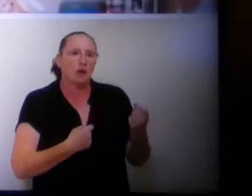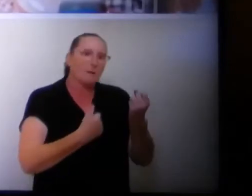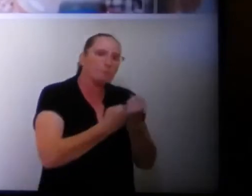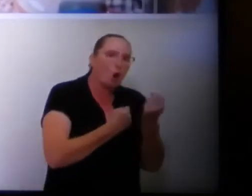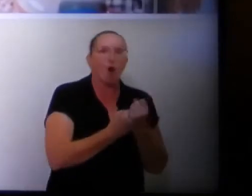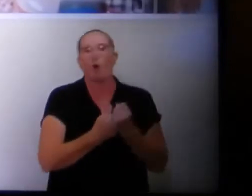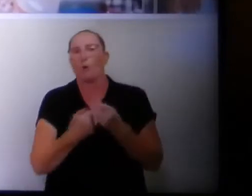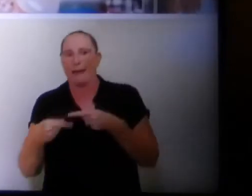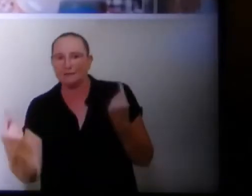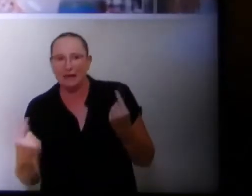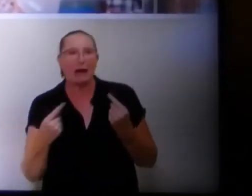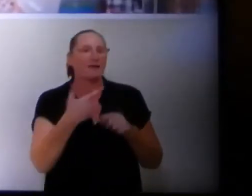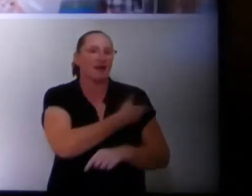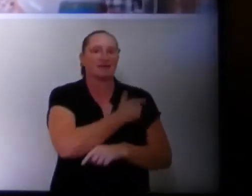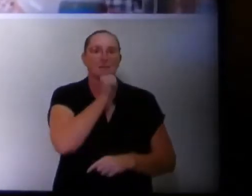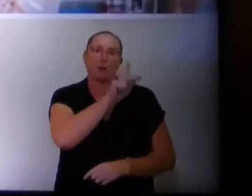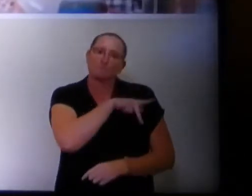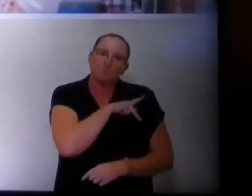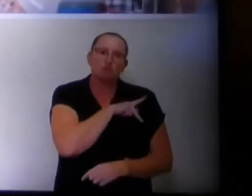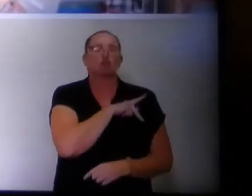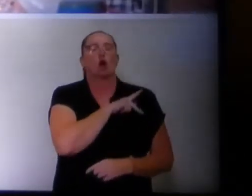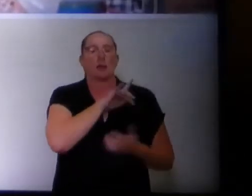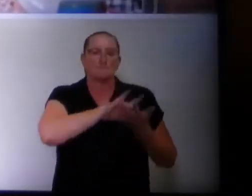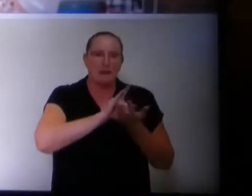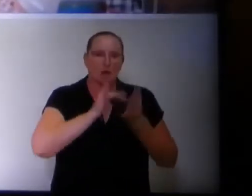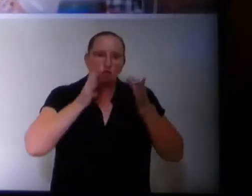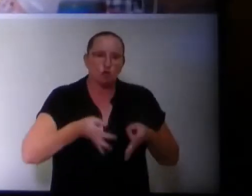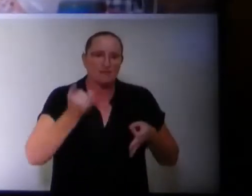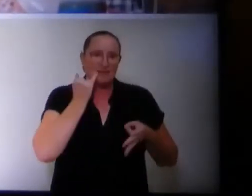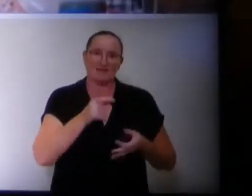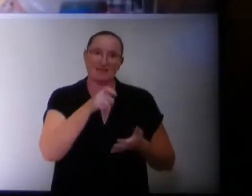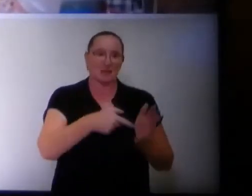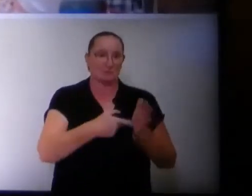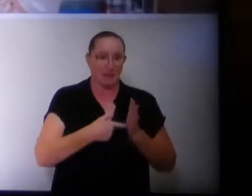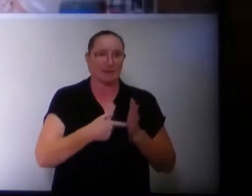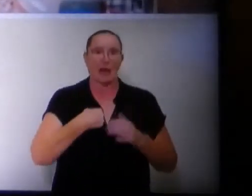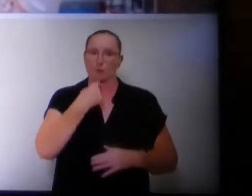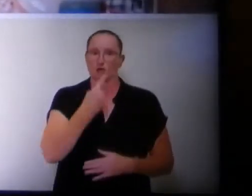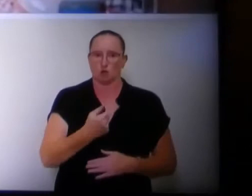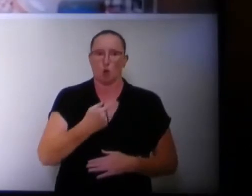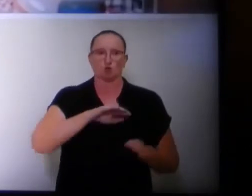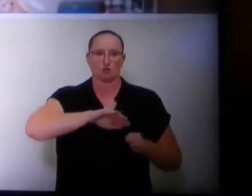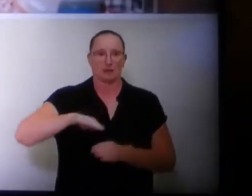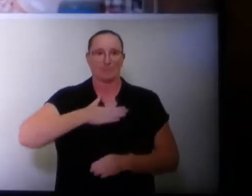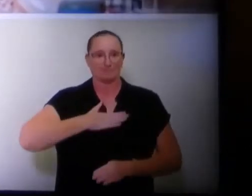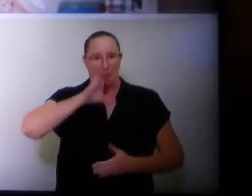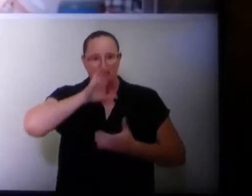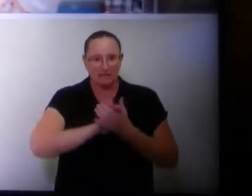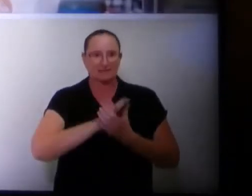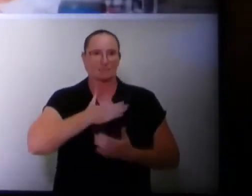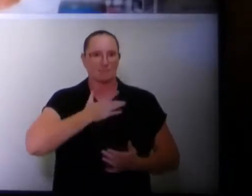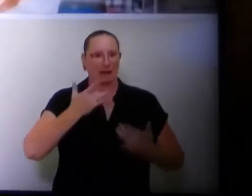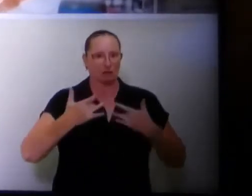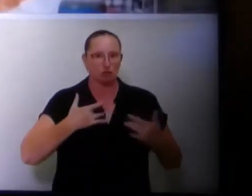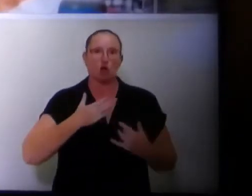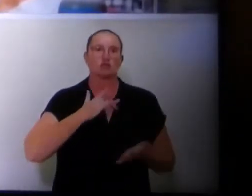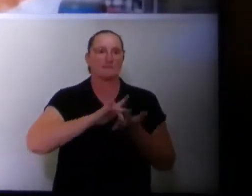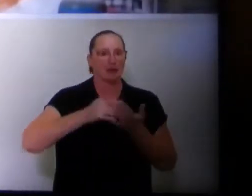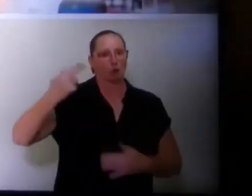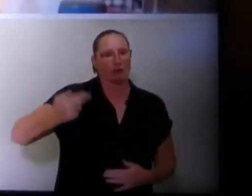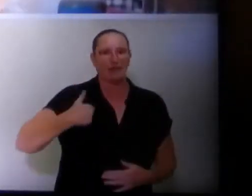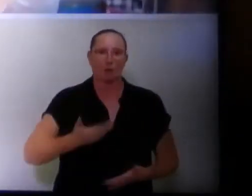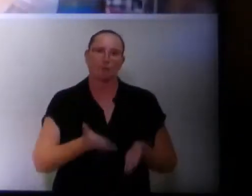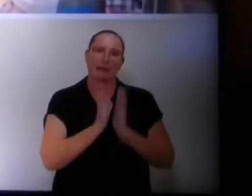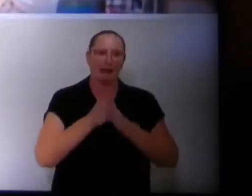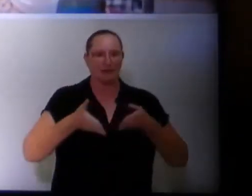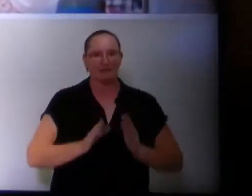-vaccine. This is about personal medical choice. If this mandate is approved, I will be told to set aside my beliefs, concerns, and medical history. I will